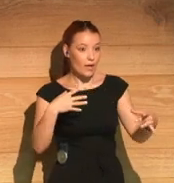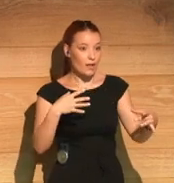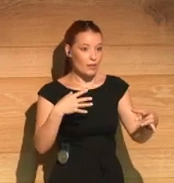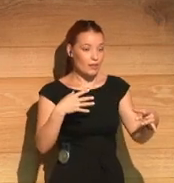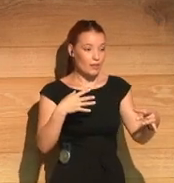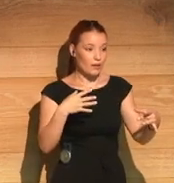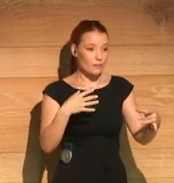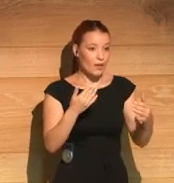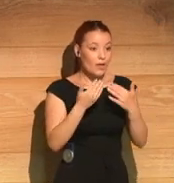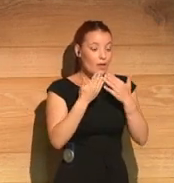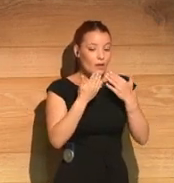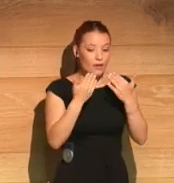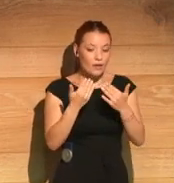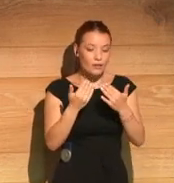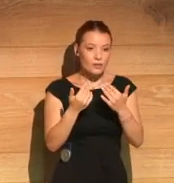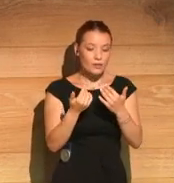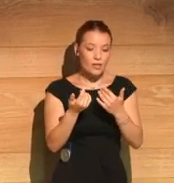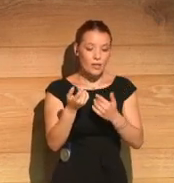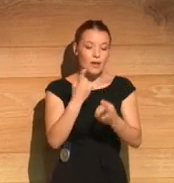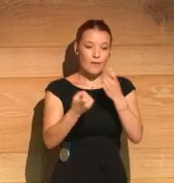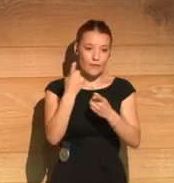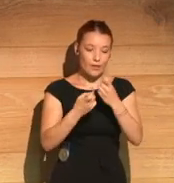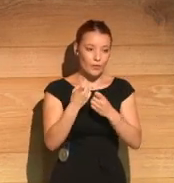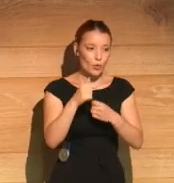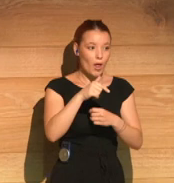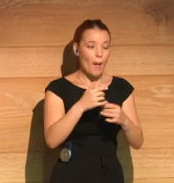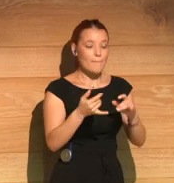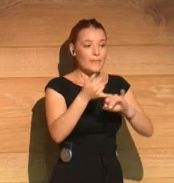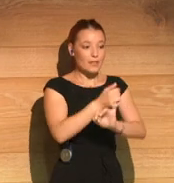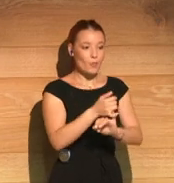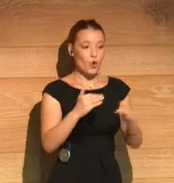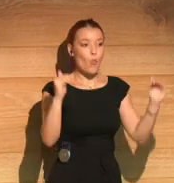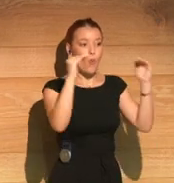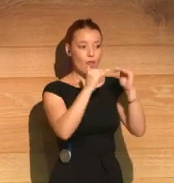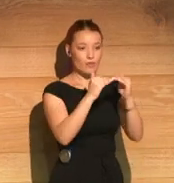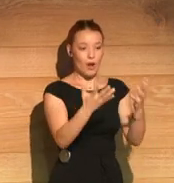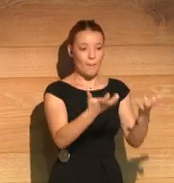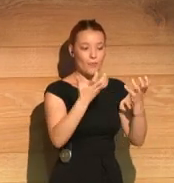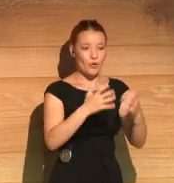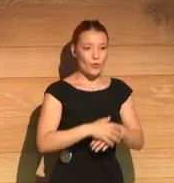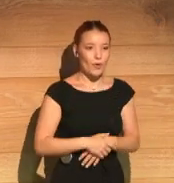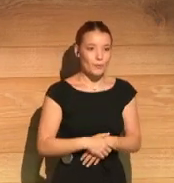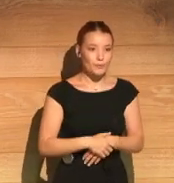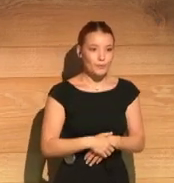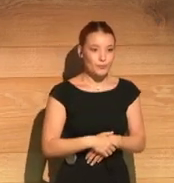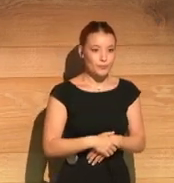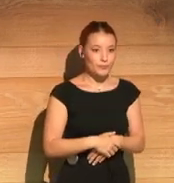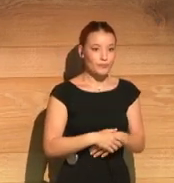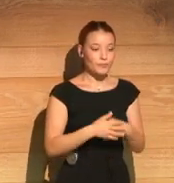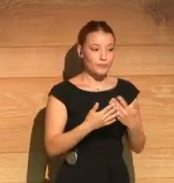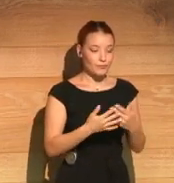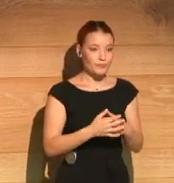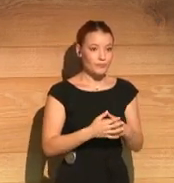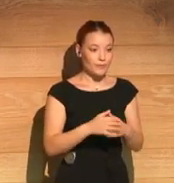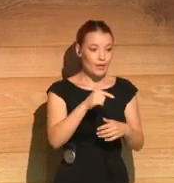that passed gay marriage through a referendum, not through the judicial system and not through the